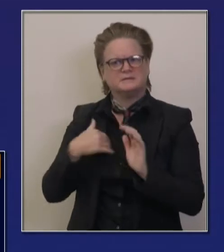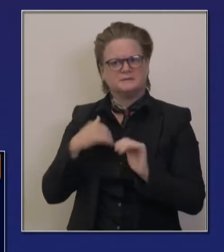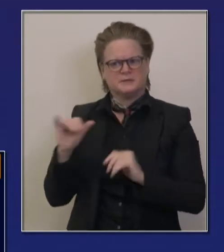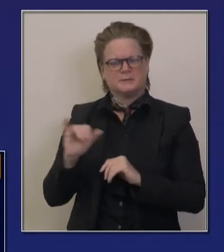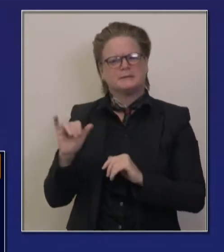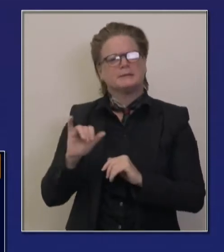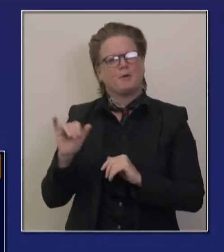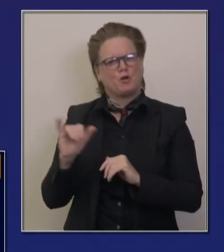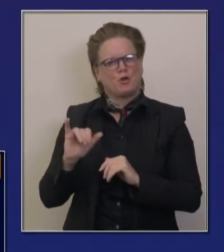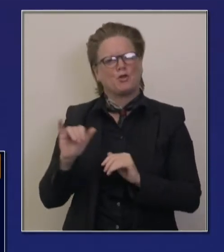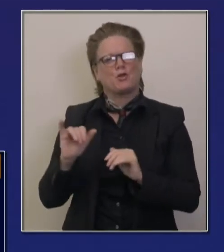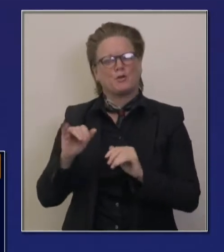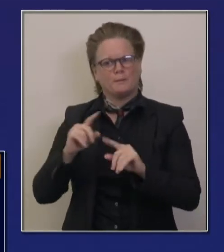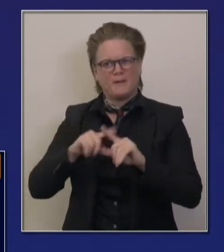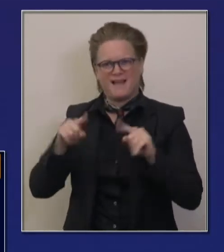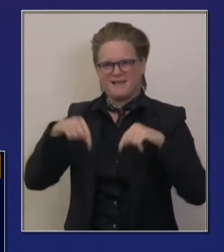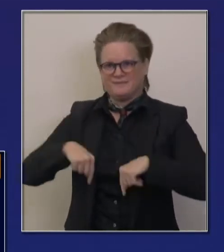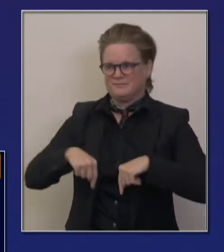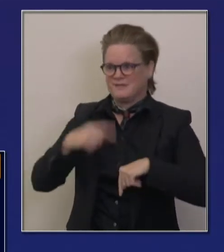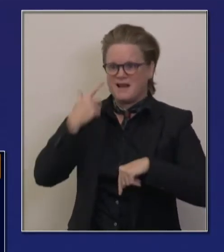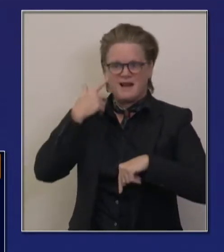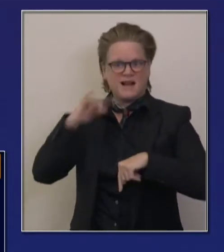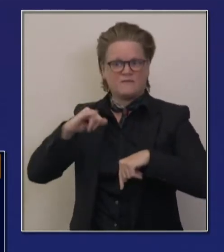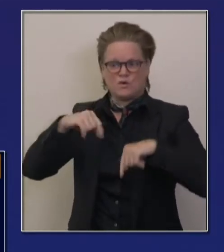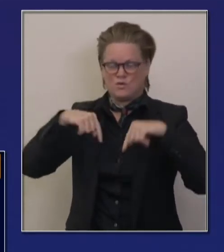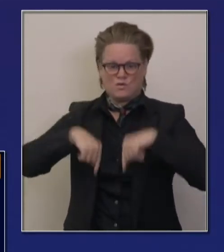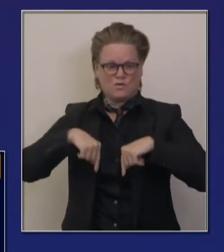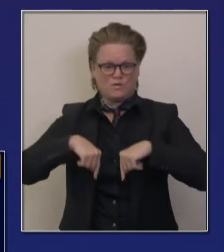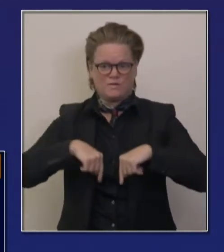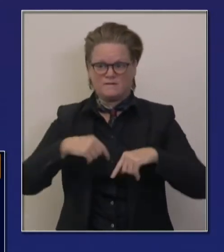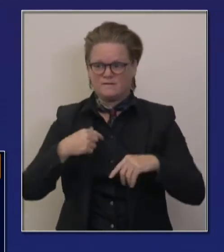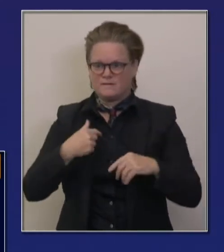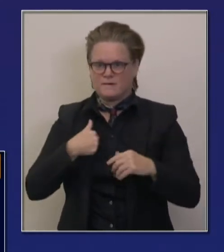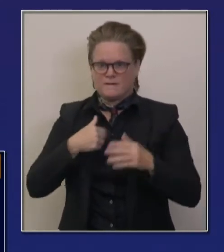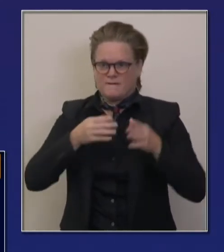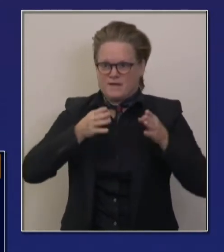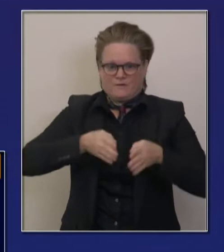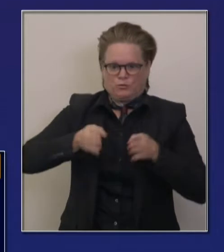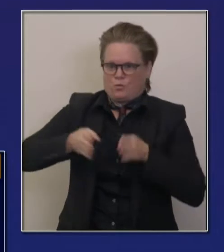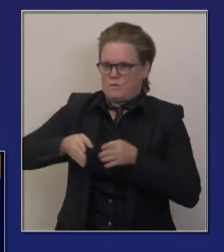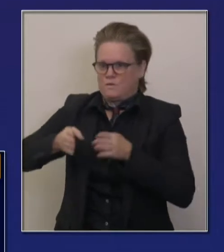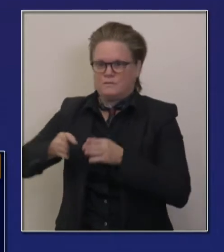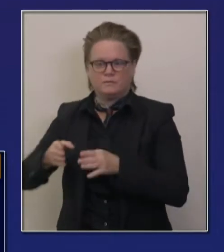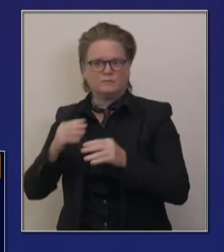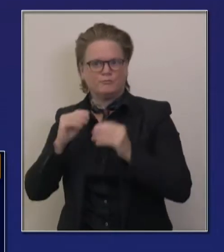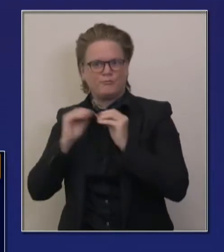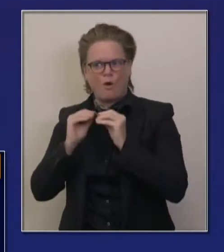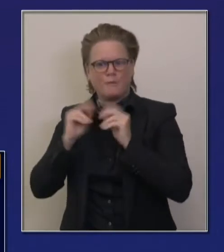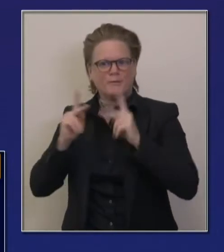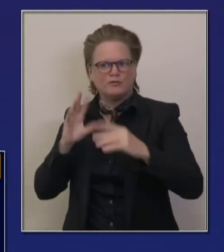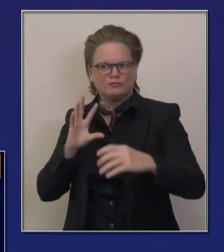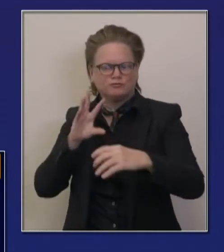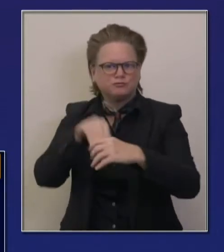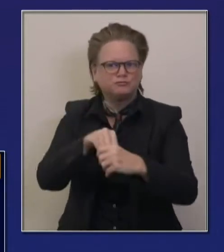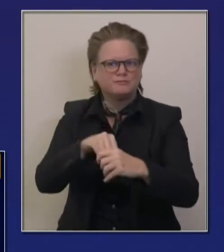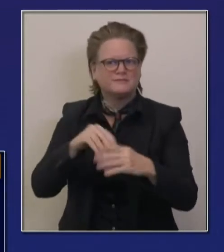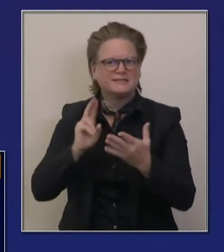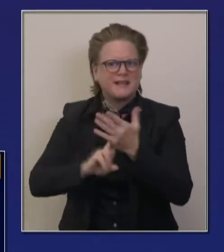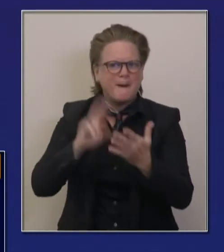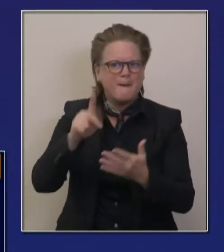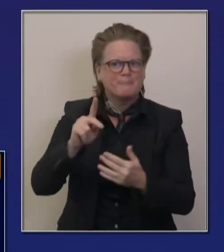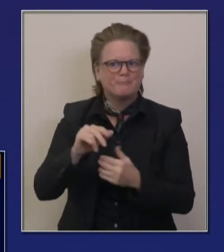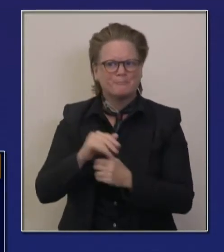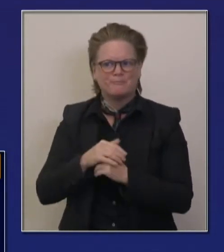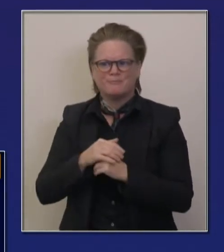scale and scope number of individuals, obviously that can make themselves, uh, avail themselves to this technology. Uh, this,